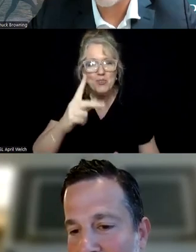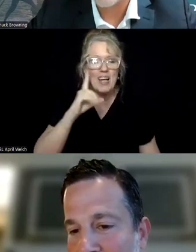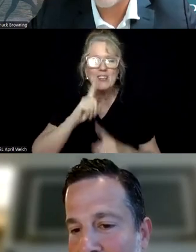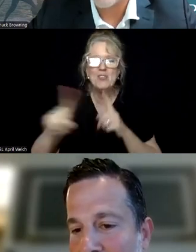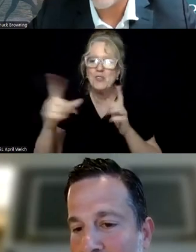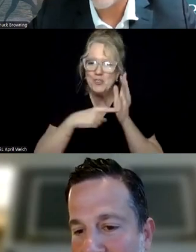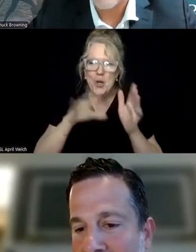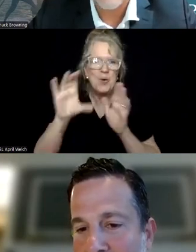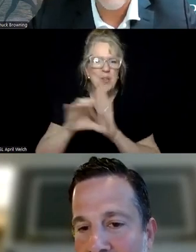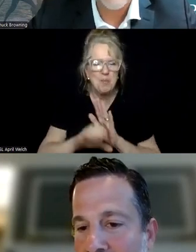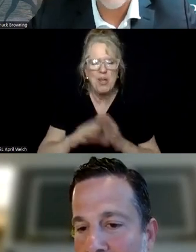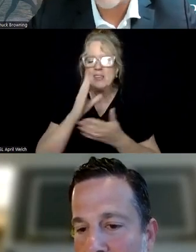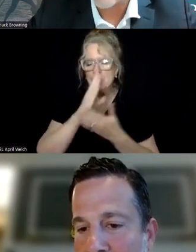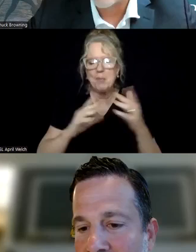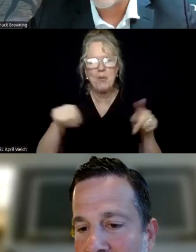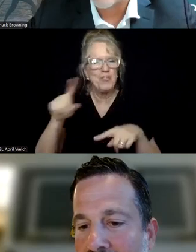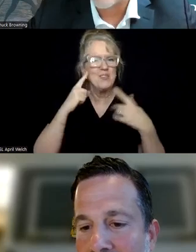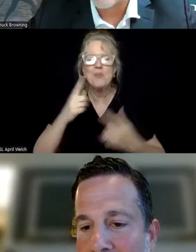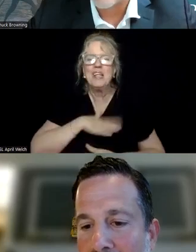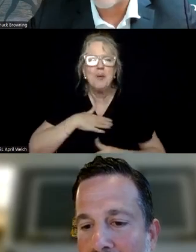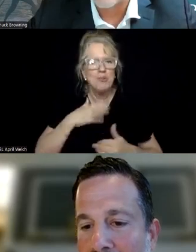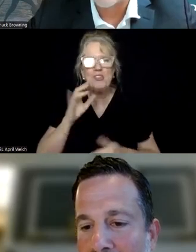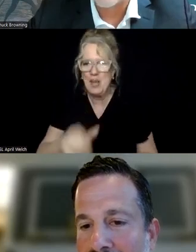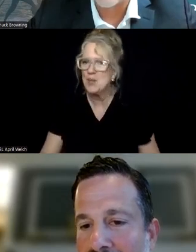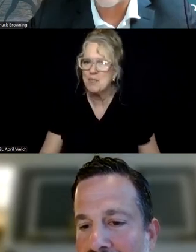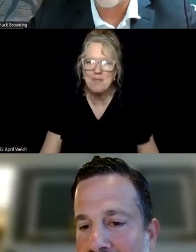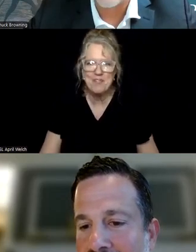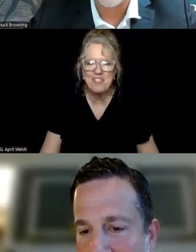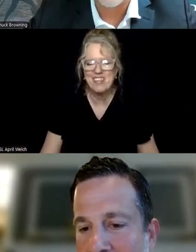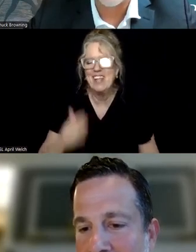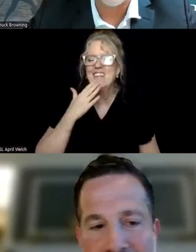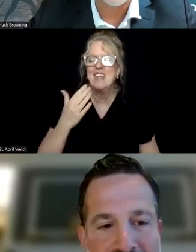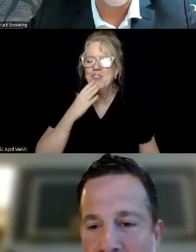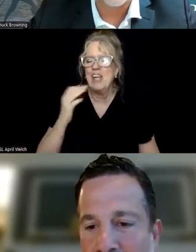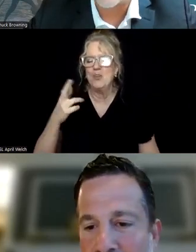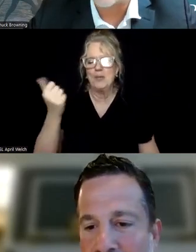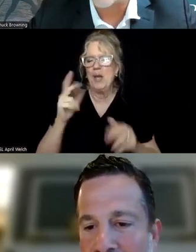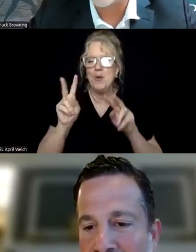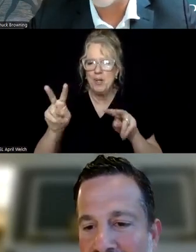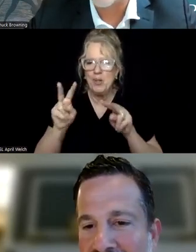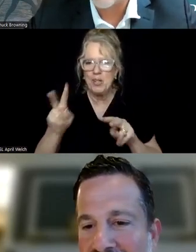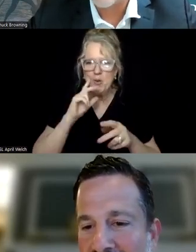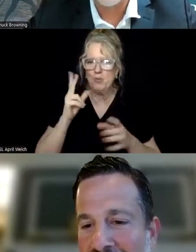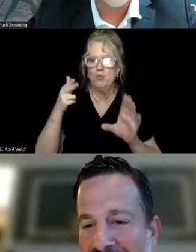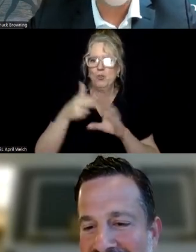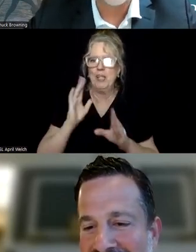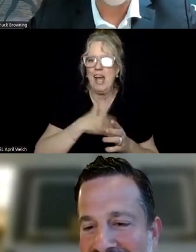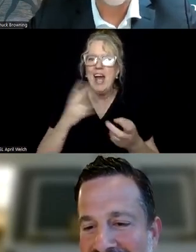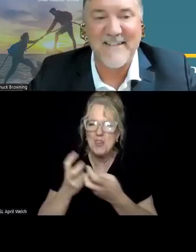pictures and there's some nice press on it as well. So I really appreciate that. Thank you, Chris. And we'll look forward to you being on our panel after